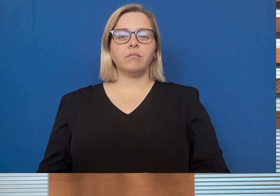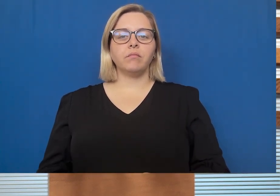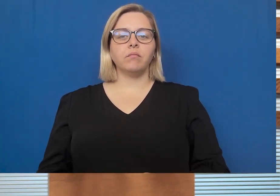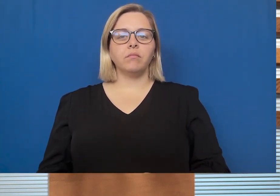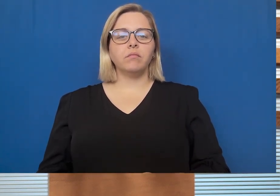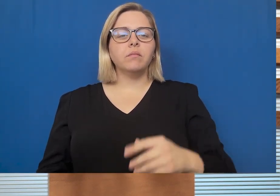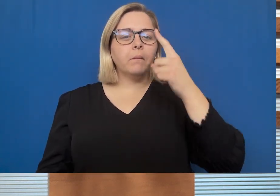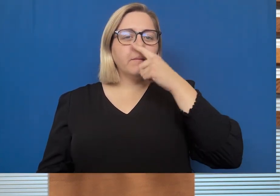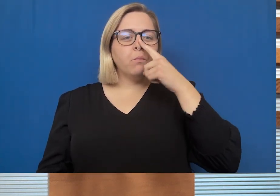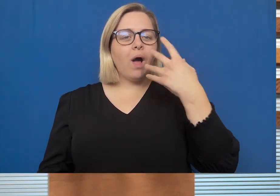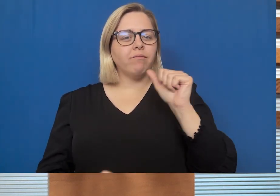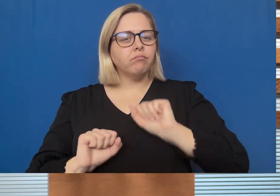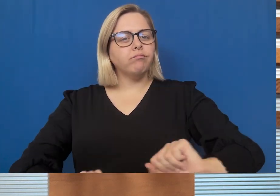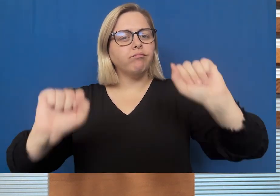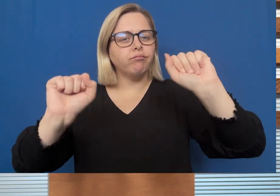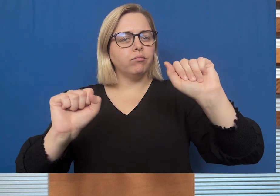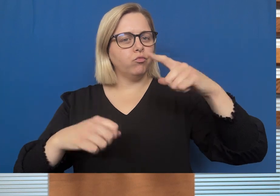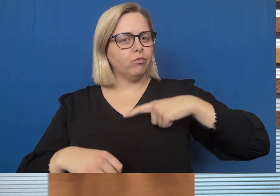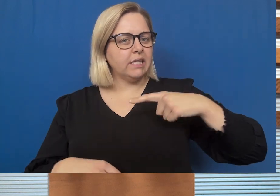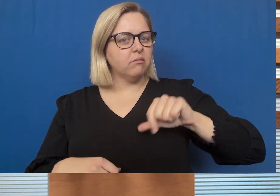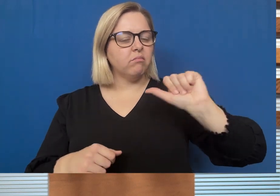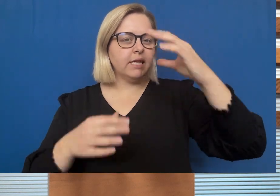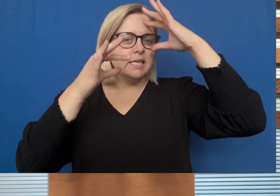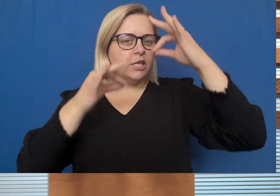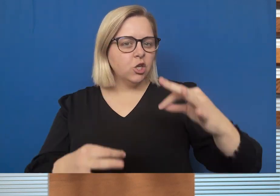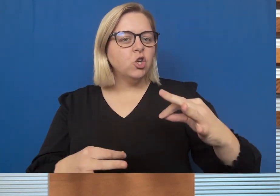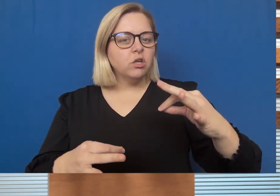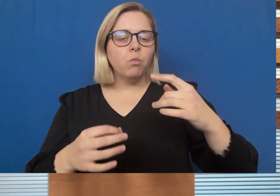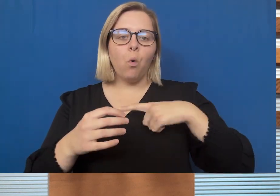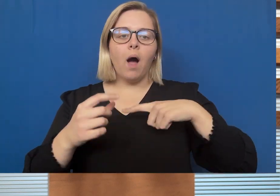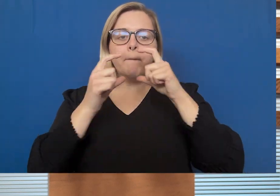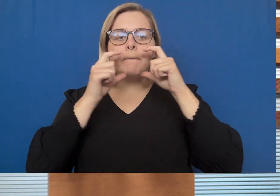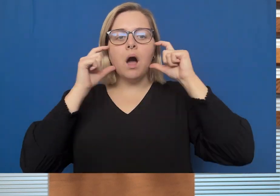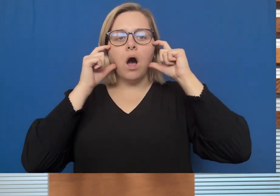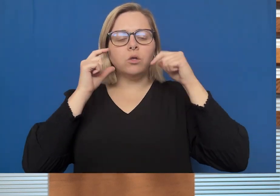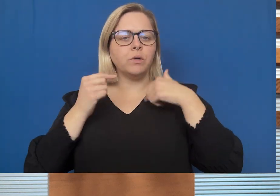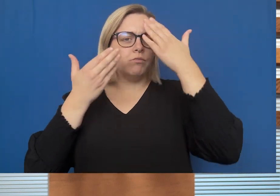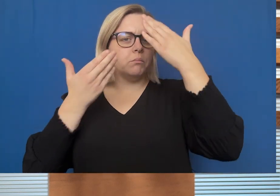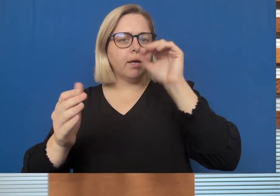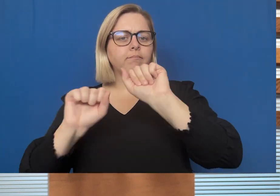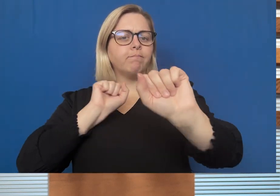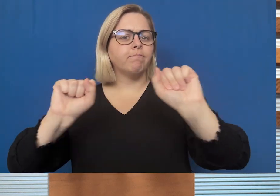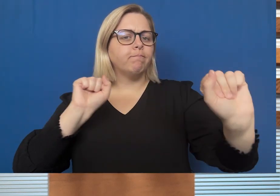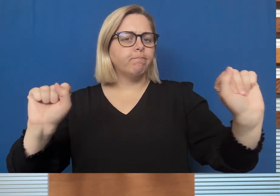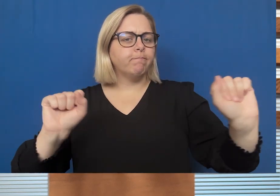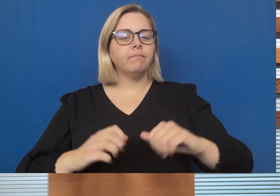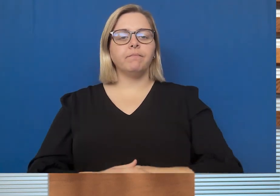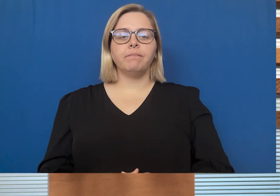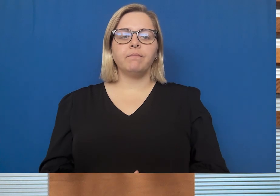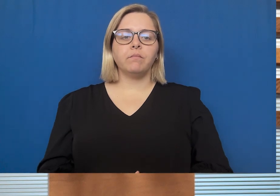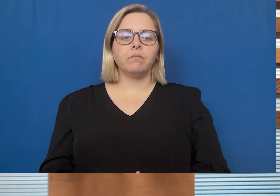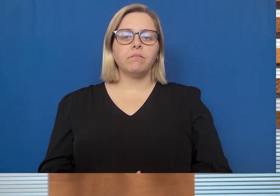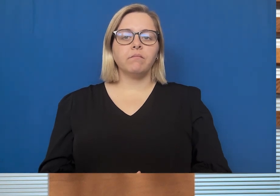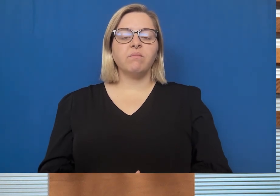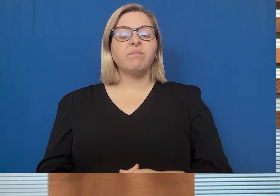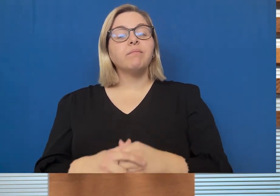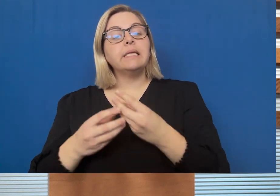reasons for to wear a mask and we need to respect people's choices for wearing one or not. You may wear a